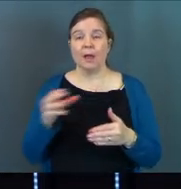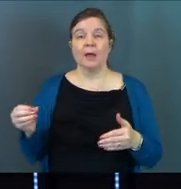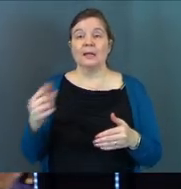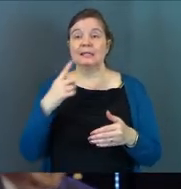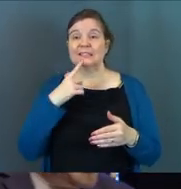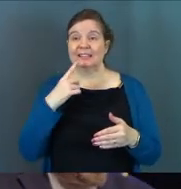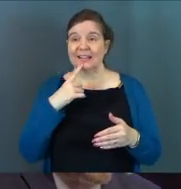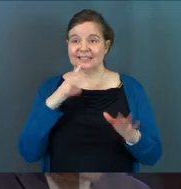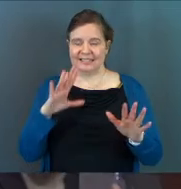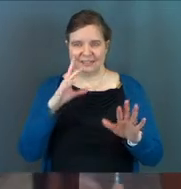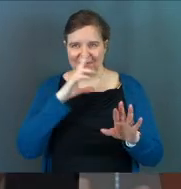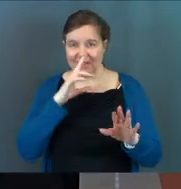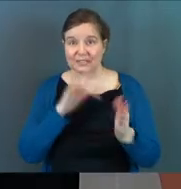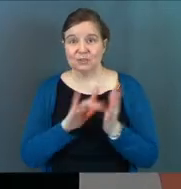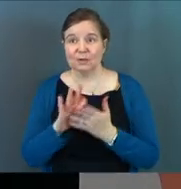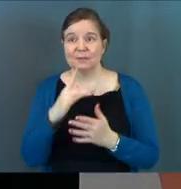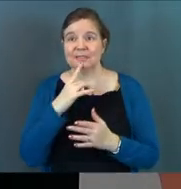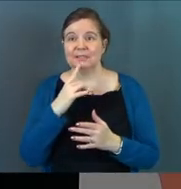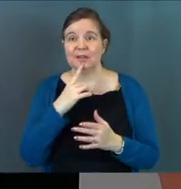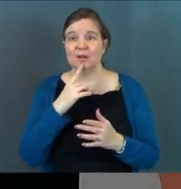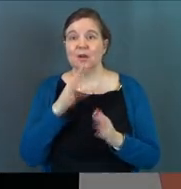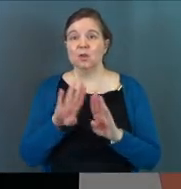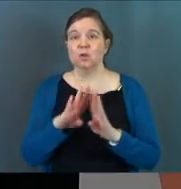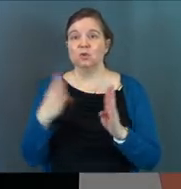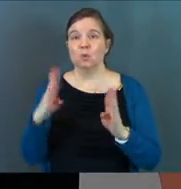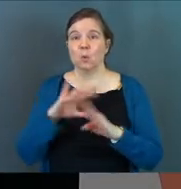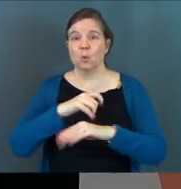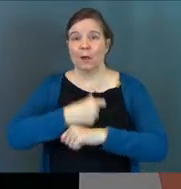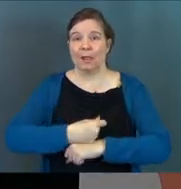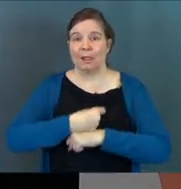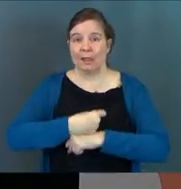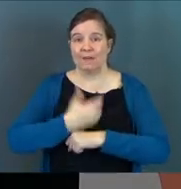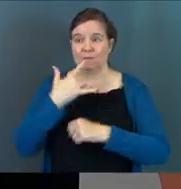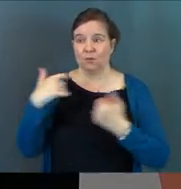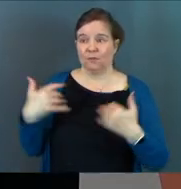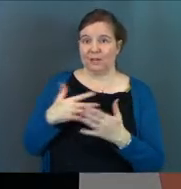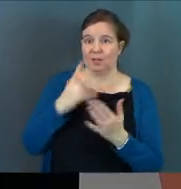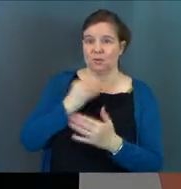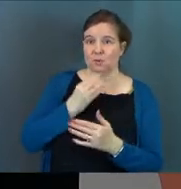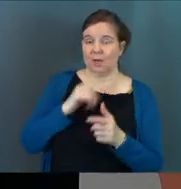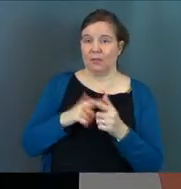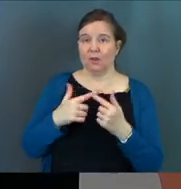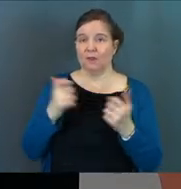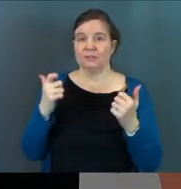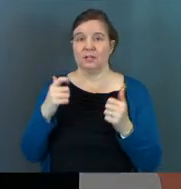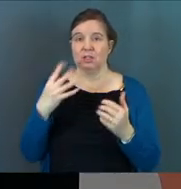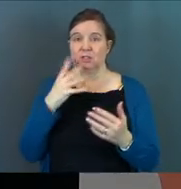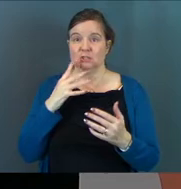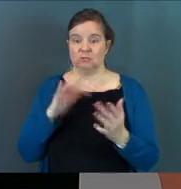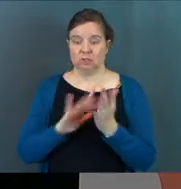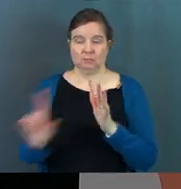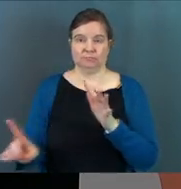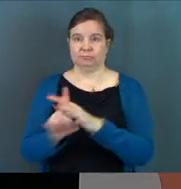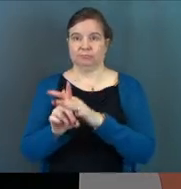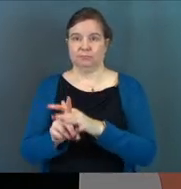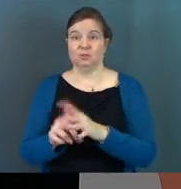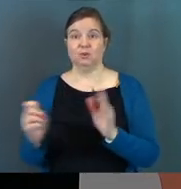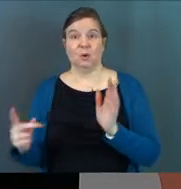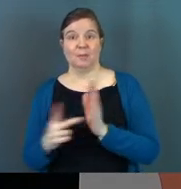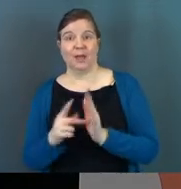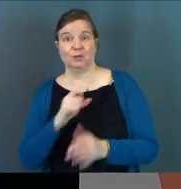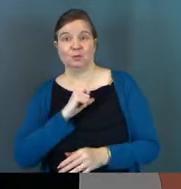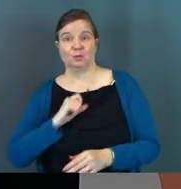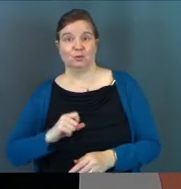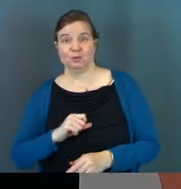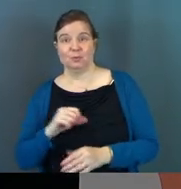it says, it's so funny in the scripture, it says that the door was locked for fear of the Jews. And then all of a sudden, Jesus was among them. So back to superpowers